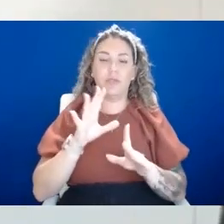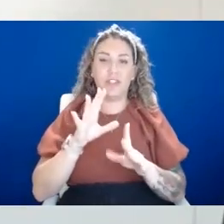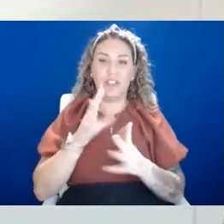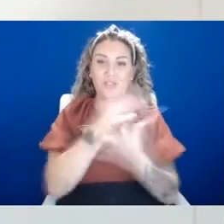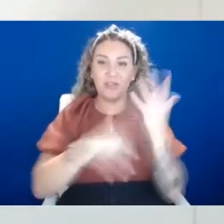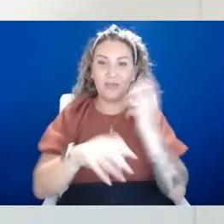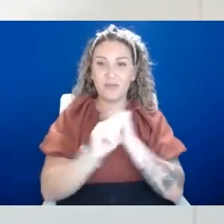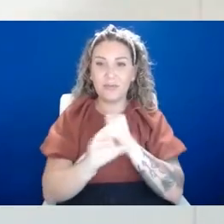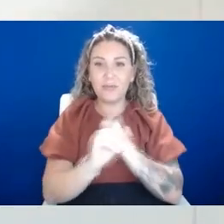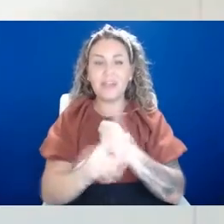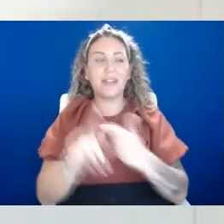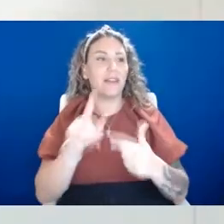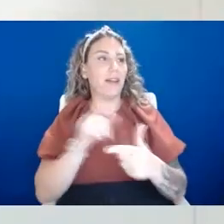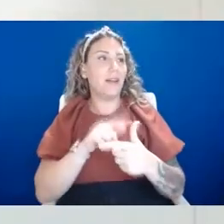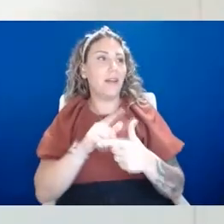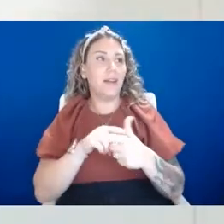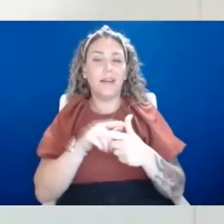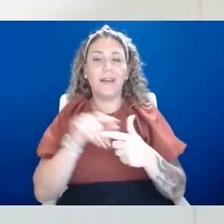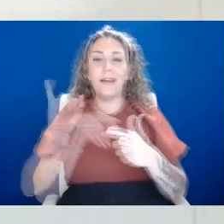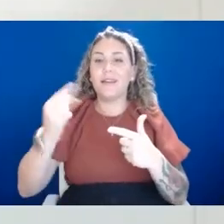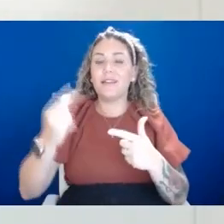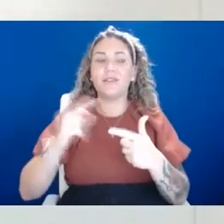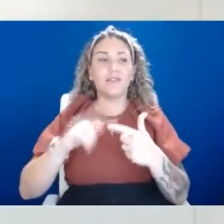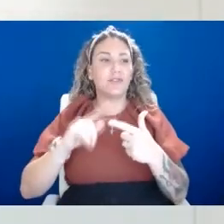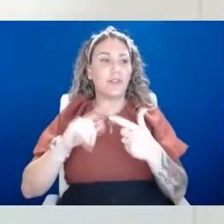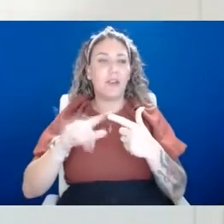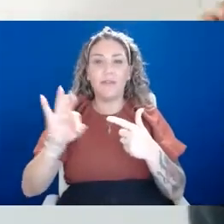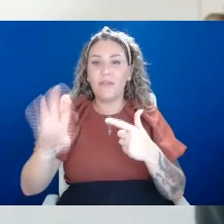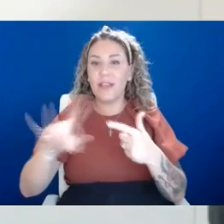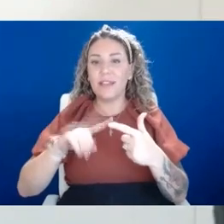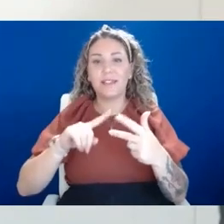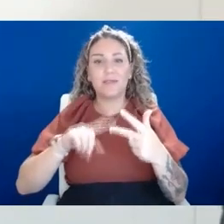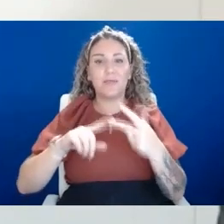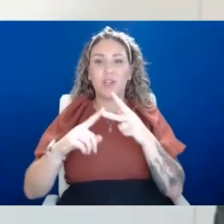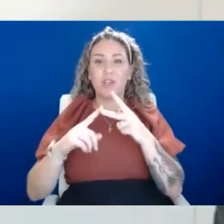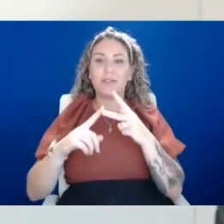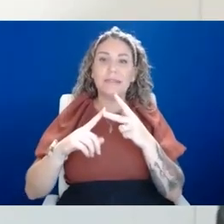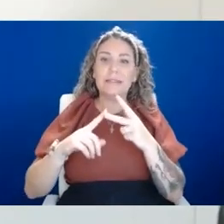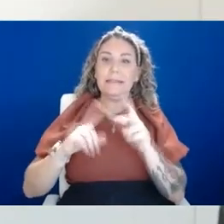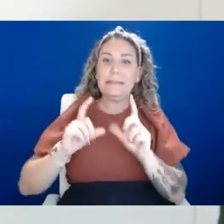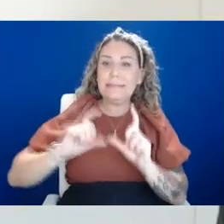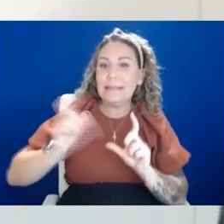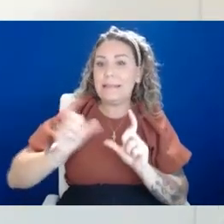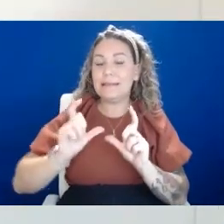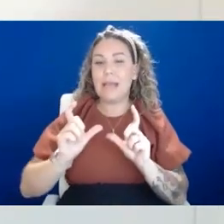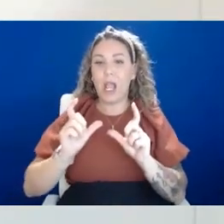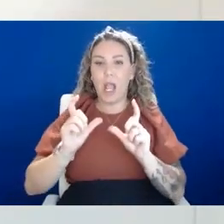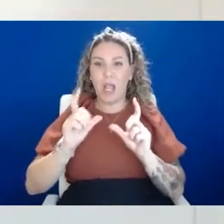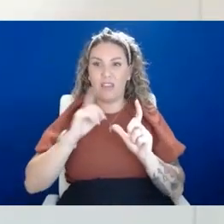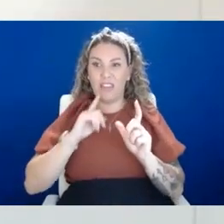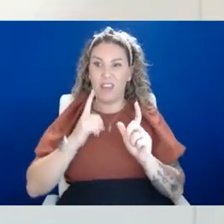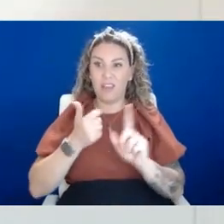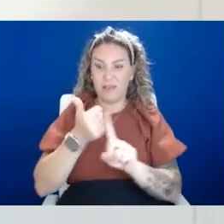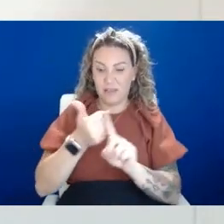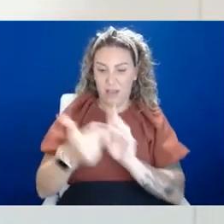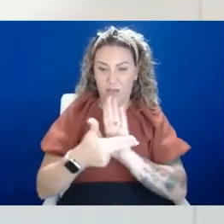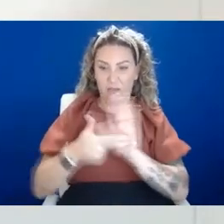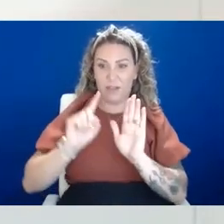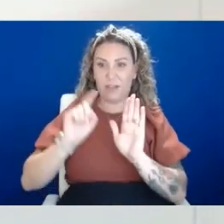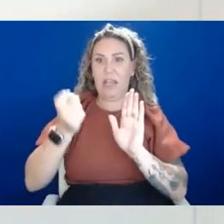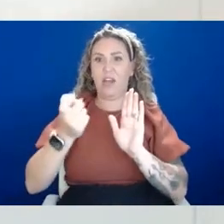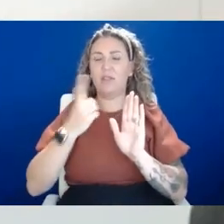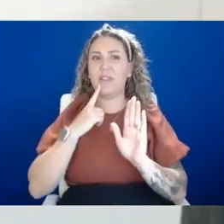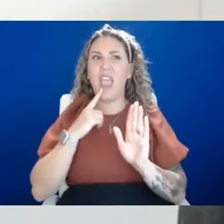see a lot of people that are self diagnosing and these people have millions of followers and, and that can be very dangerous very quickly.